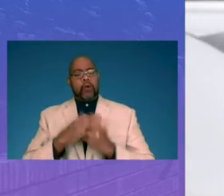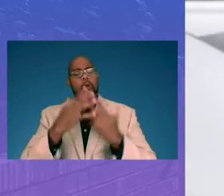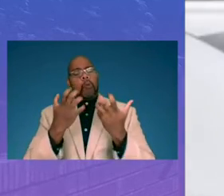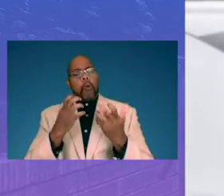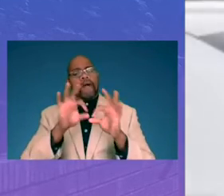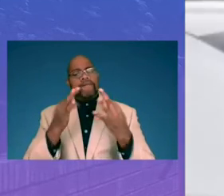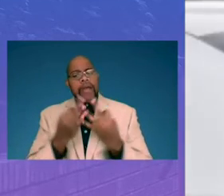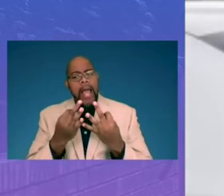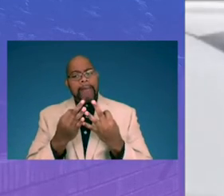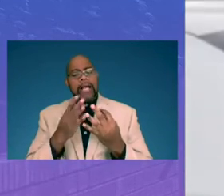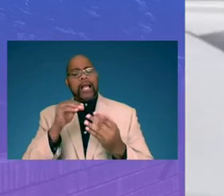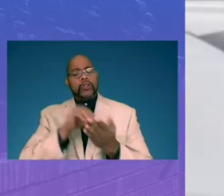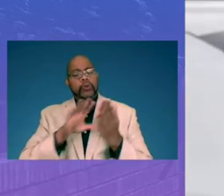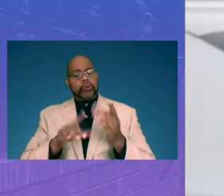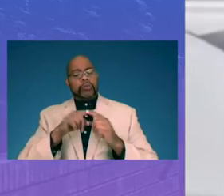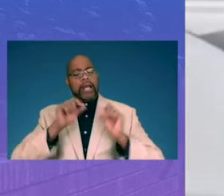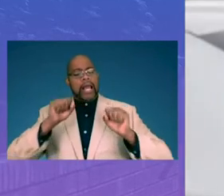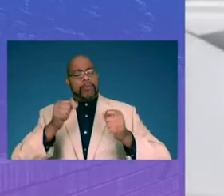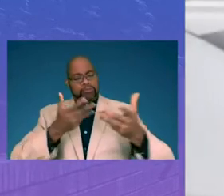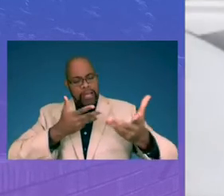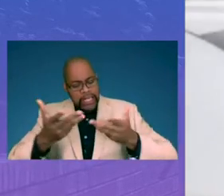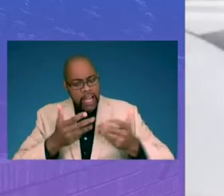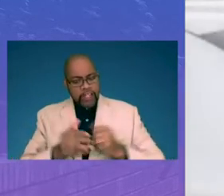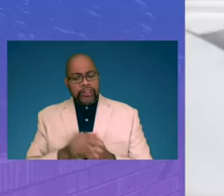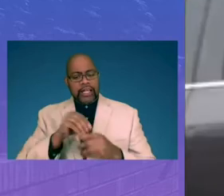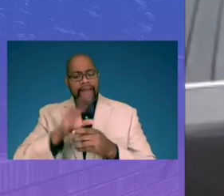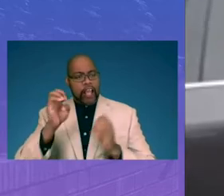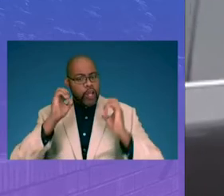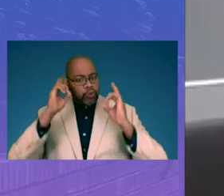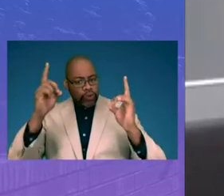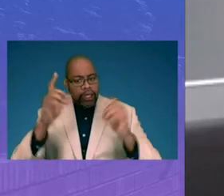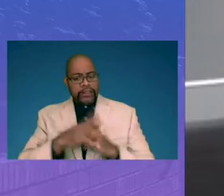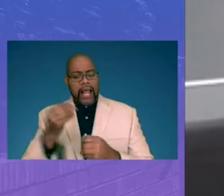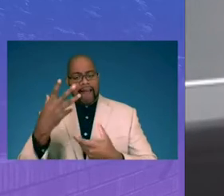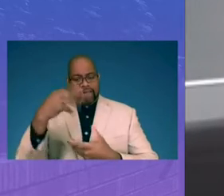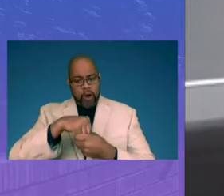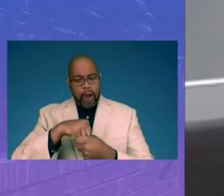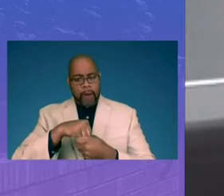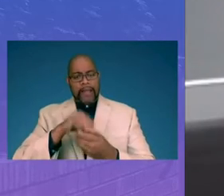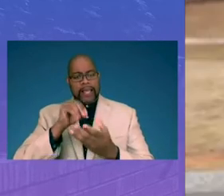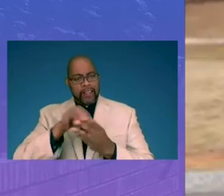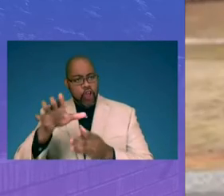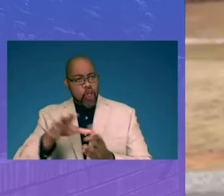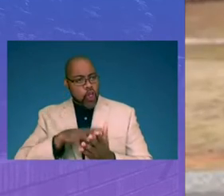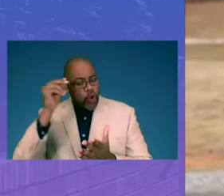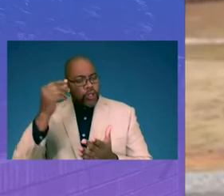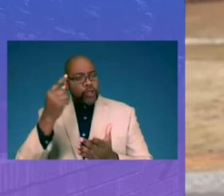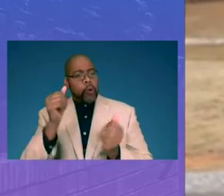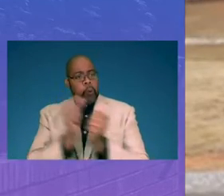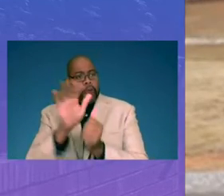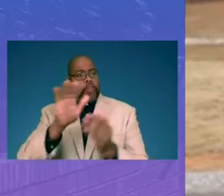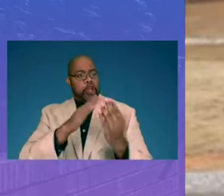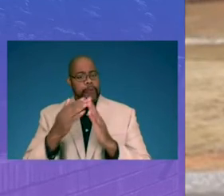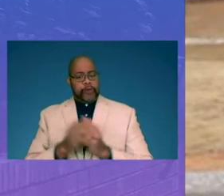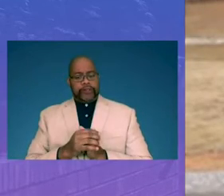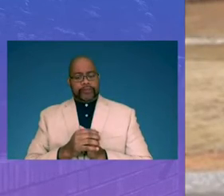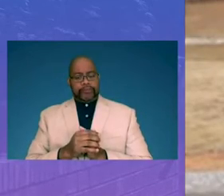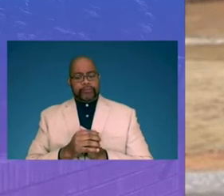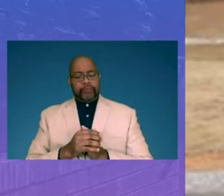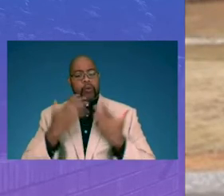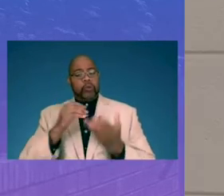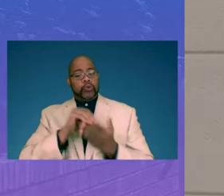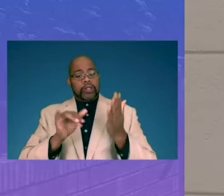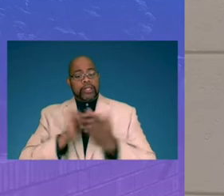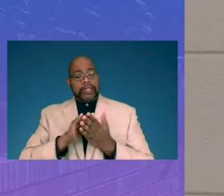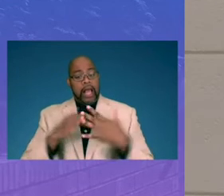families and students to be engaged in their education and involved in their learning and with their community. We want